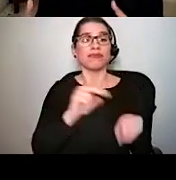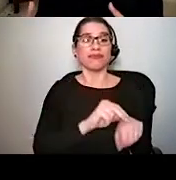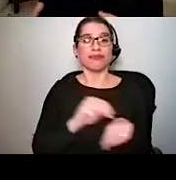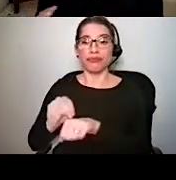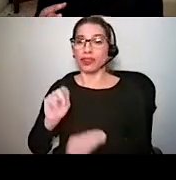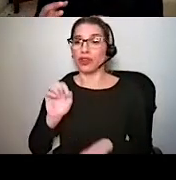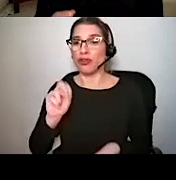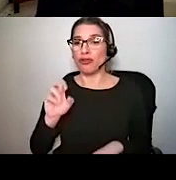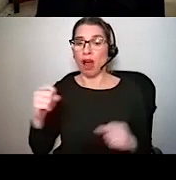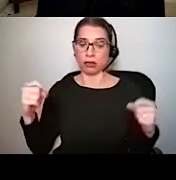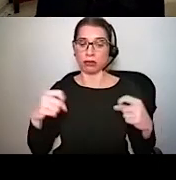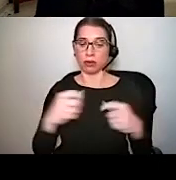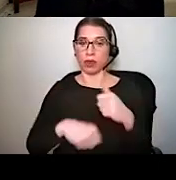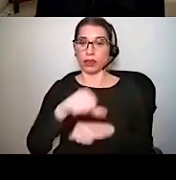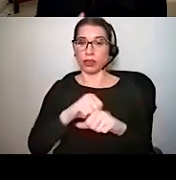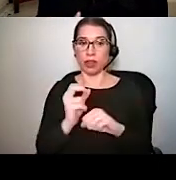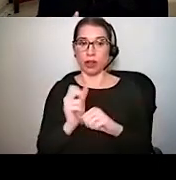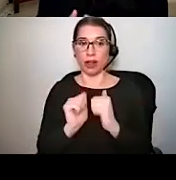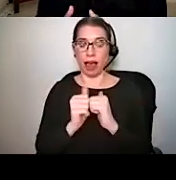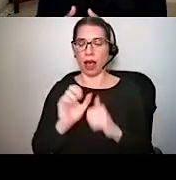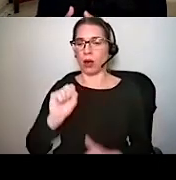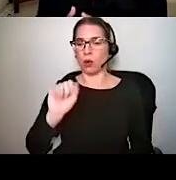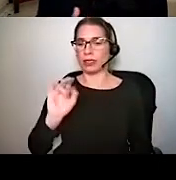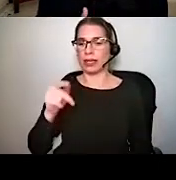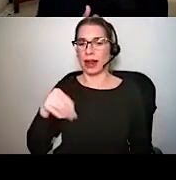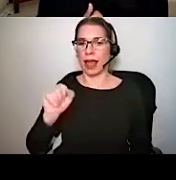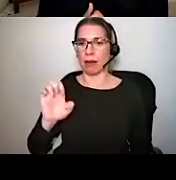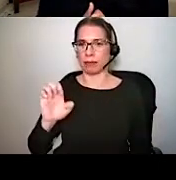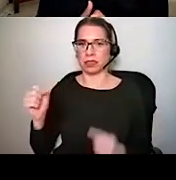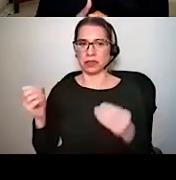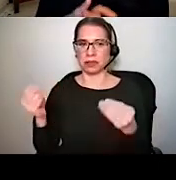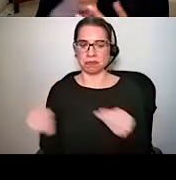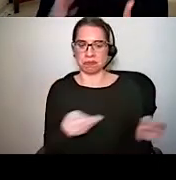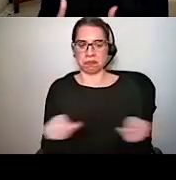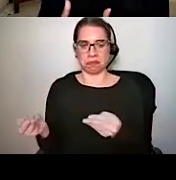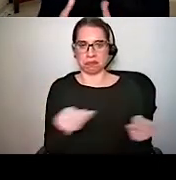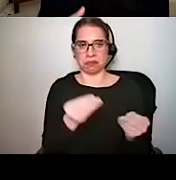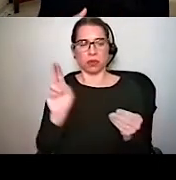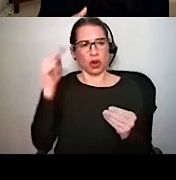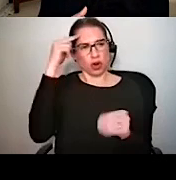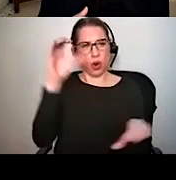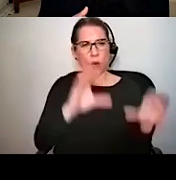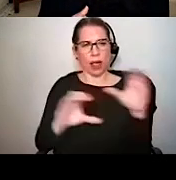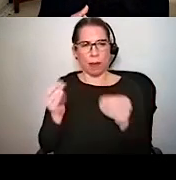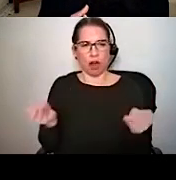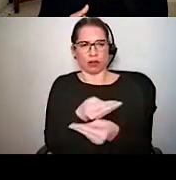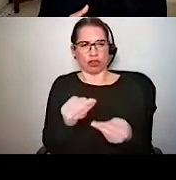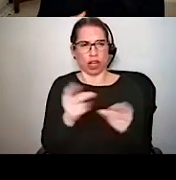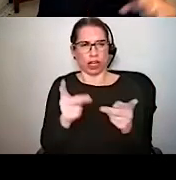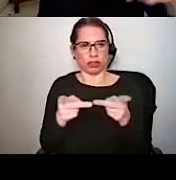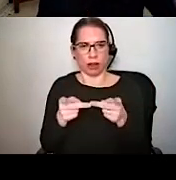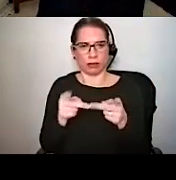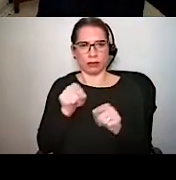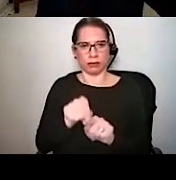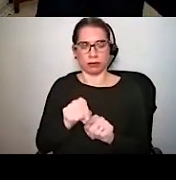synapses, which are specialized neurochemical exchange sites. So synapses are formed by the